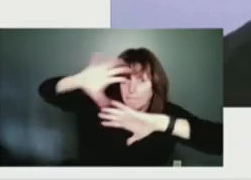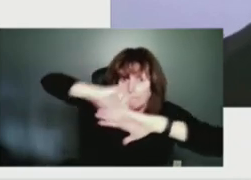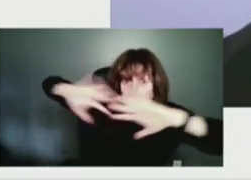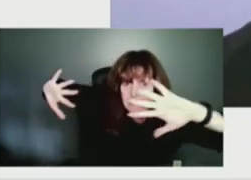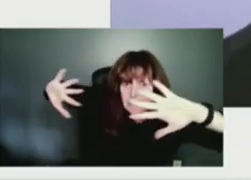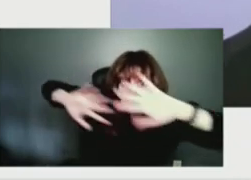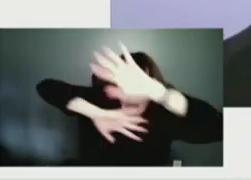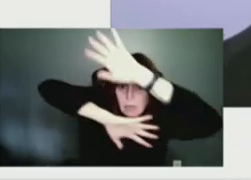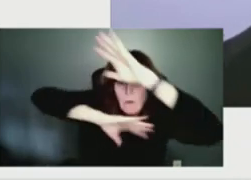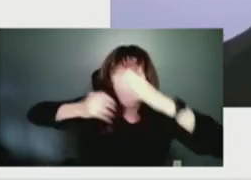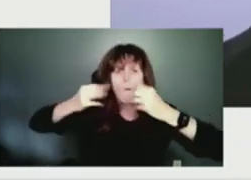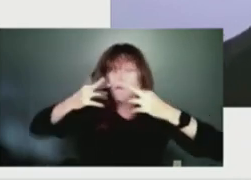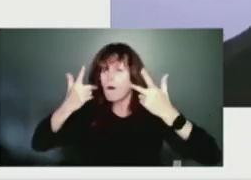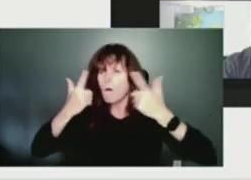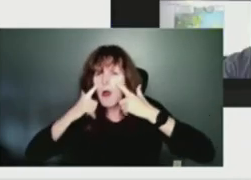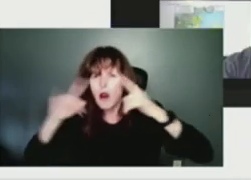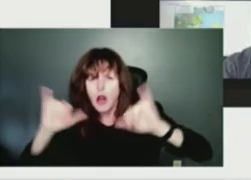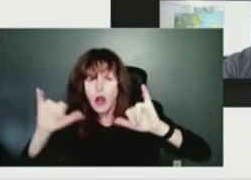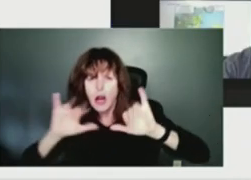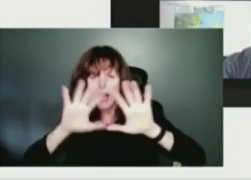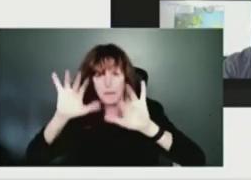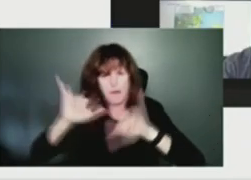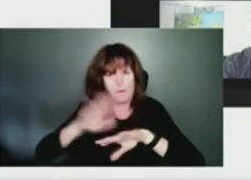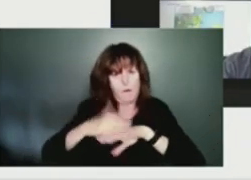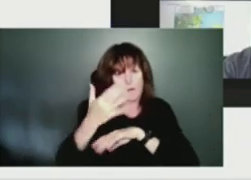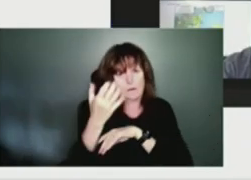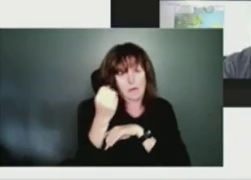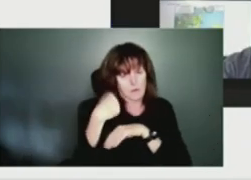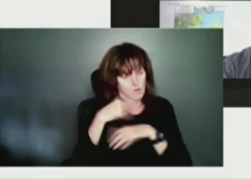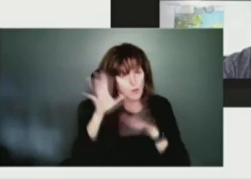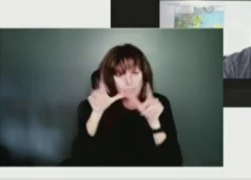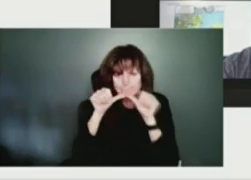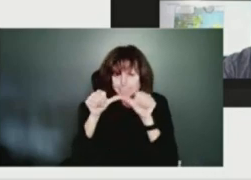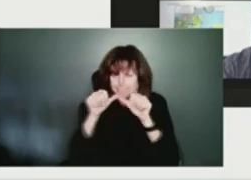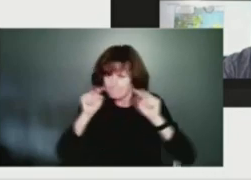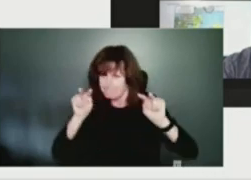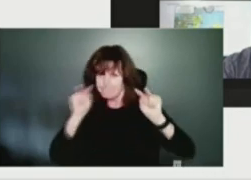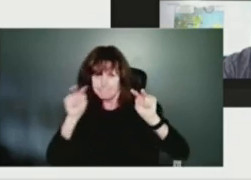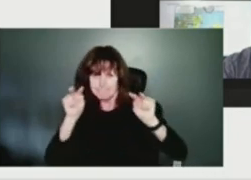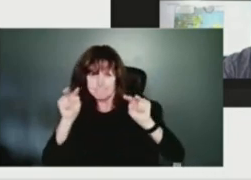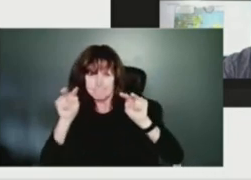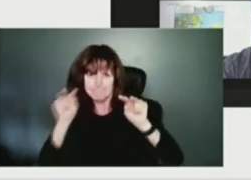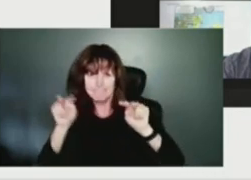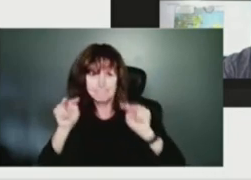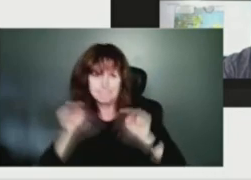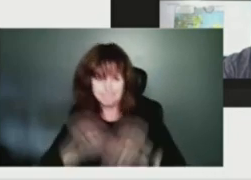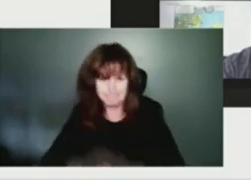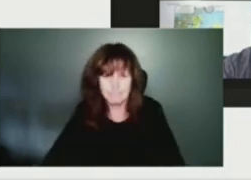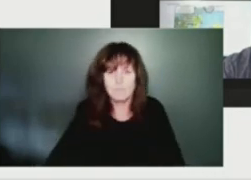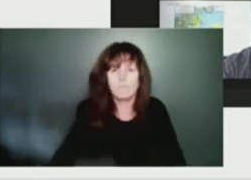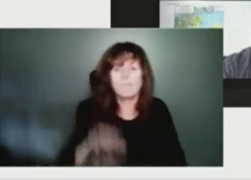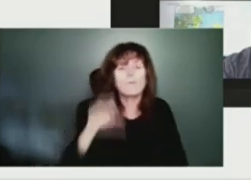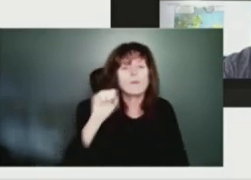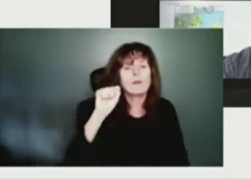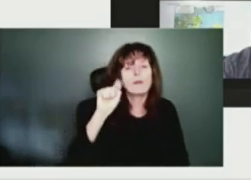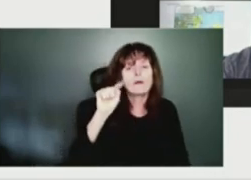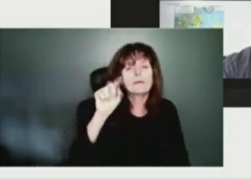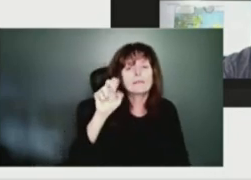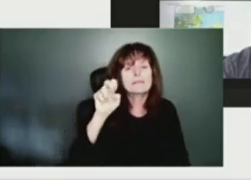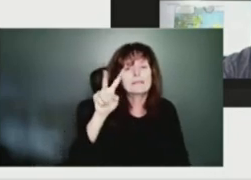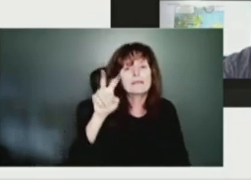Saturday. Great. do have Steve McArthur from Hot Country 103.5 here now with us. Steve, do you have a question?